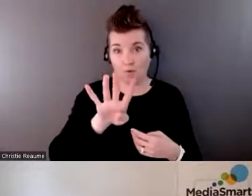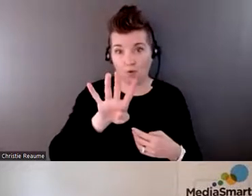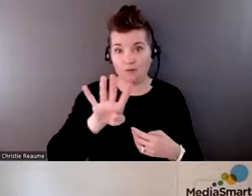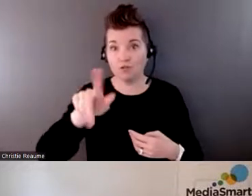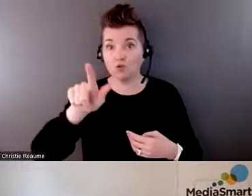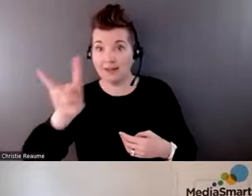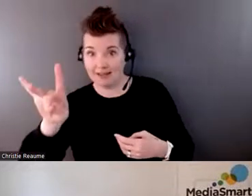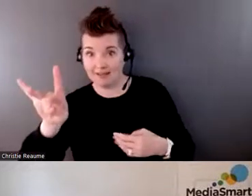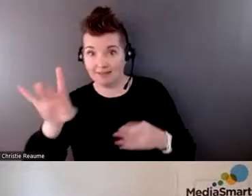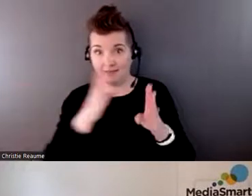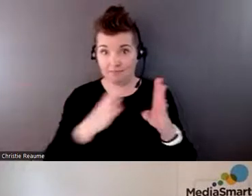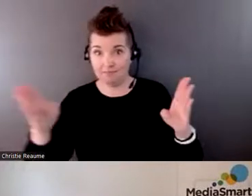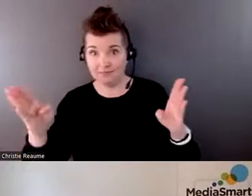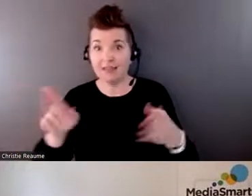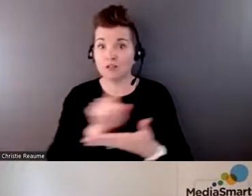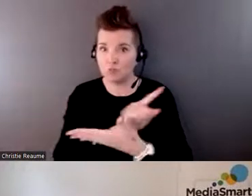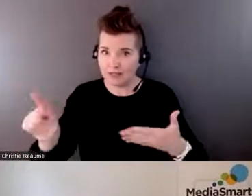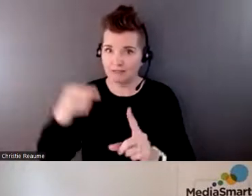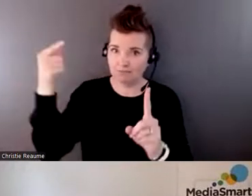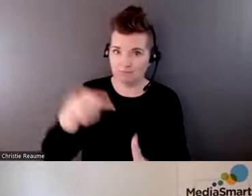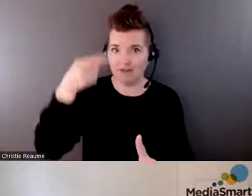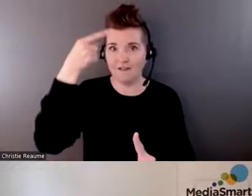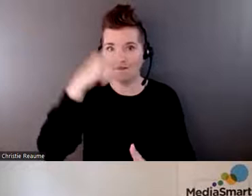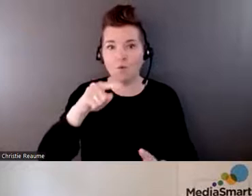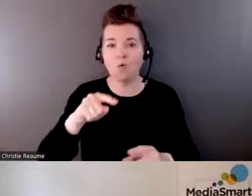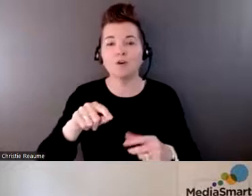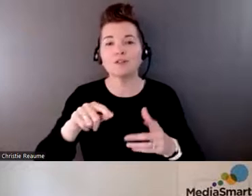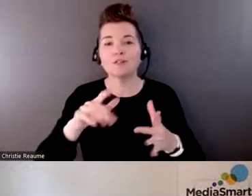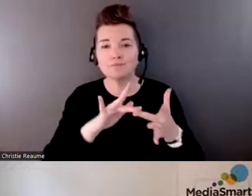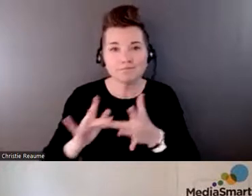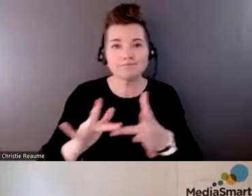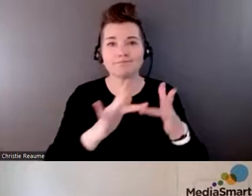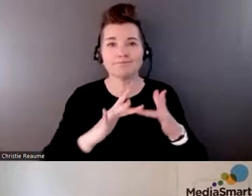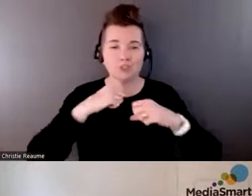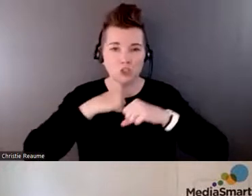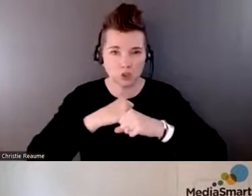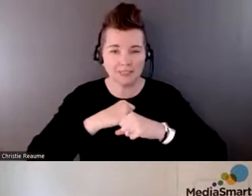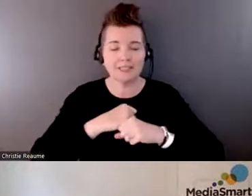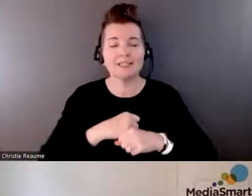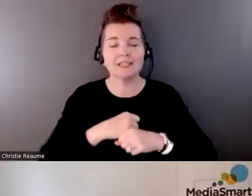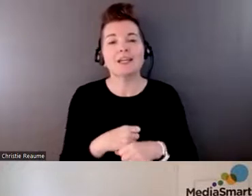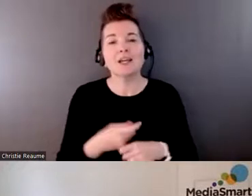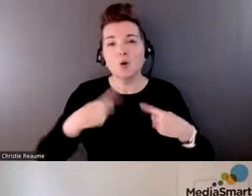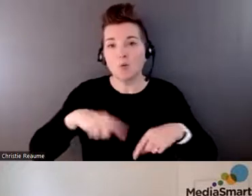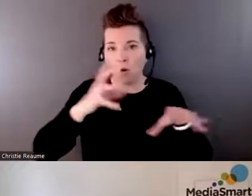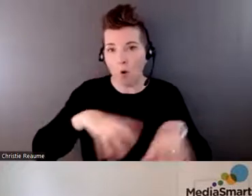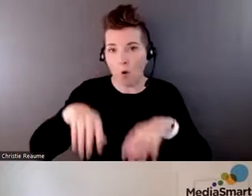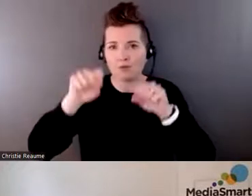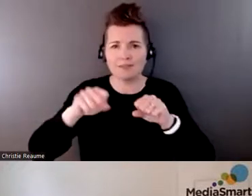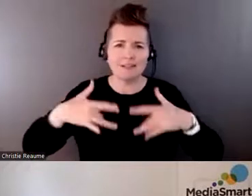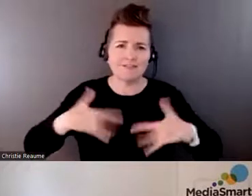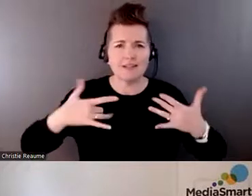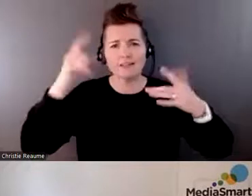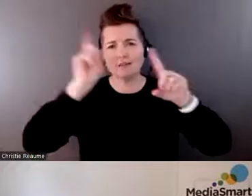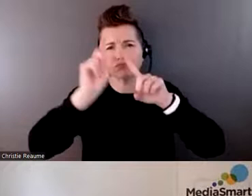Literacy Week, this will be the 17th annual Media Literacy Week that Media Smarts is hosting and running. There's a bunch of different